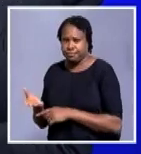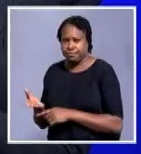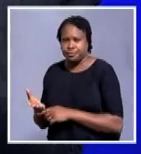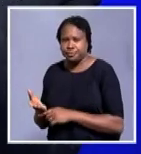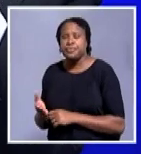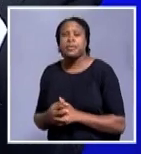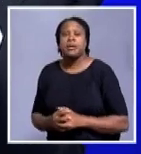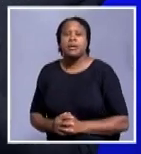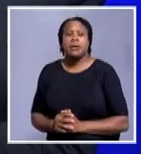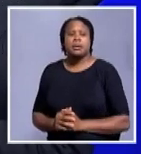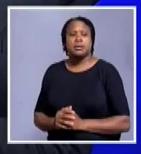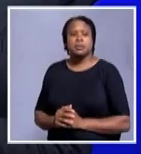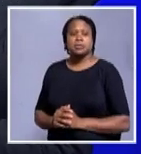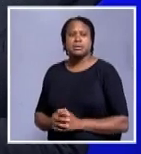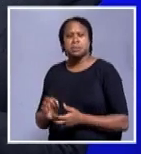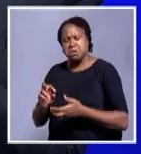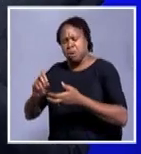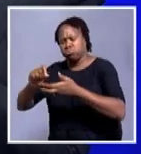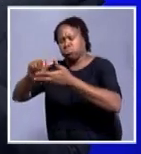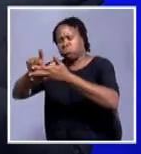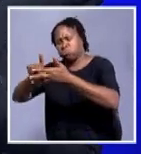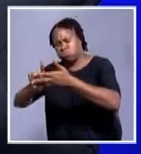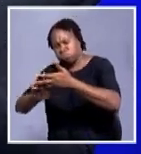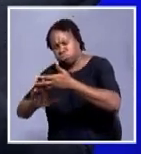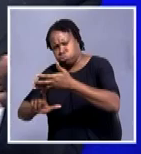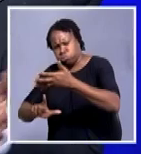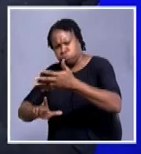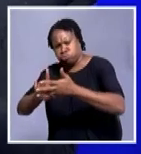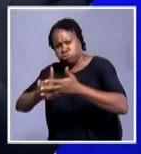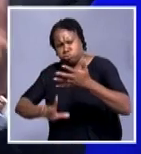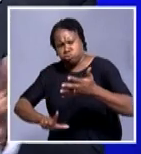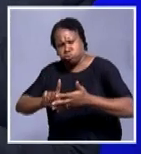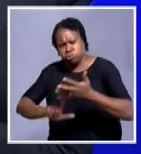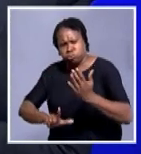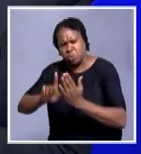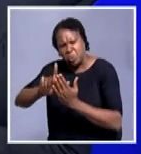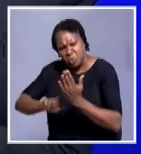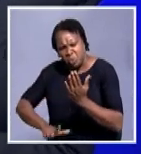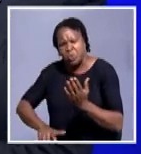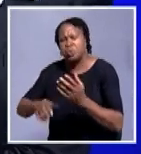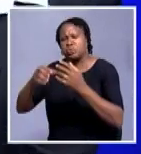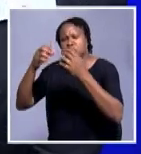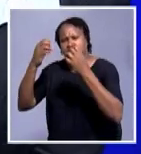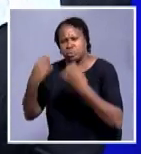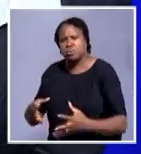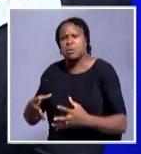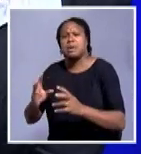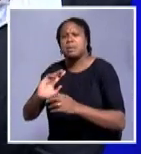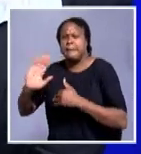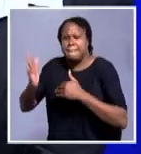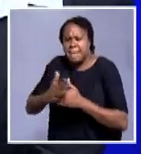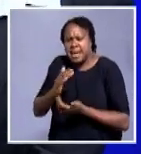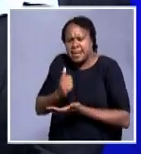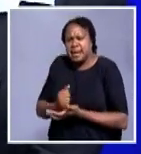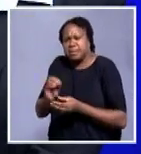certainly be a list of resolutions, you know, so people will go back and put them together. And